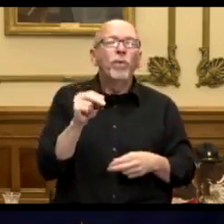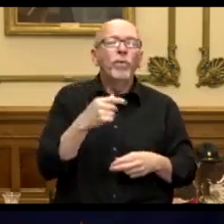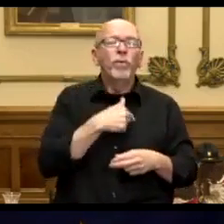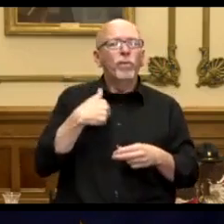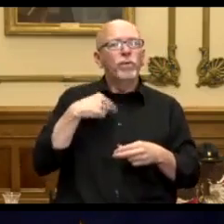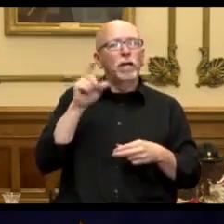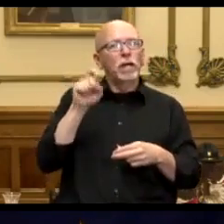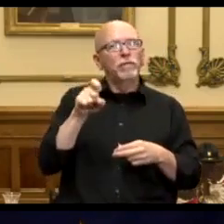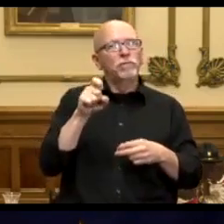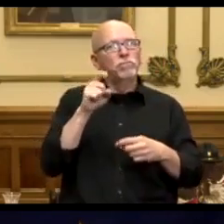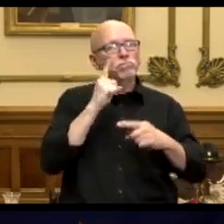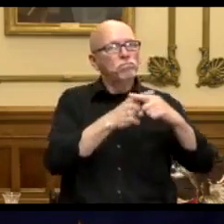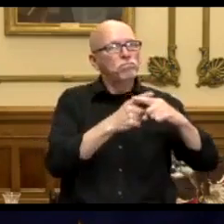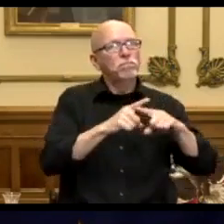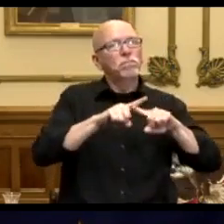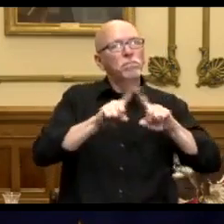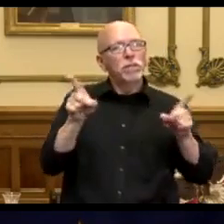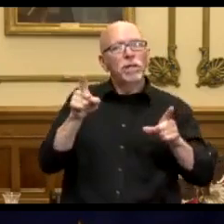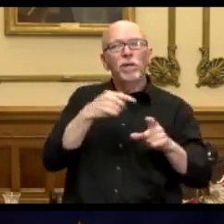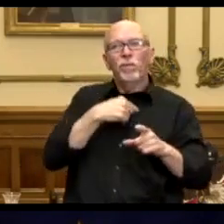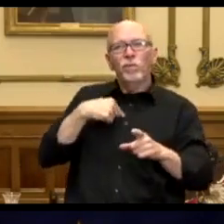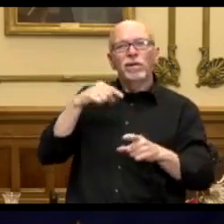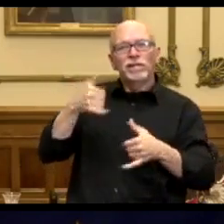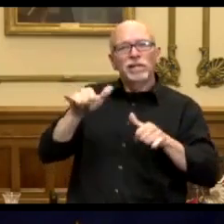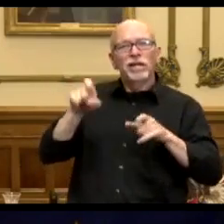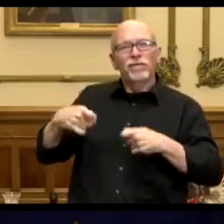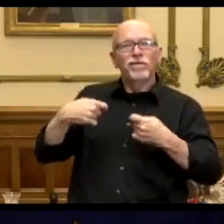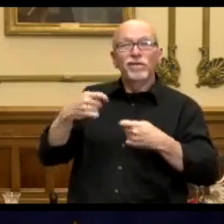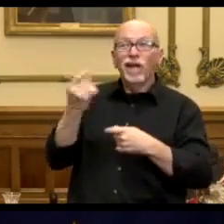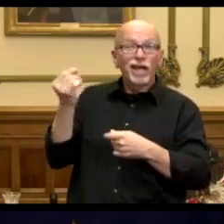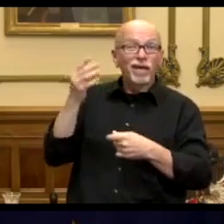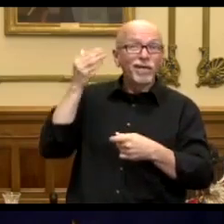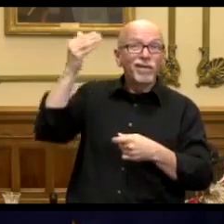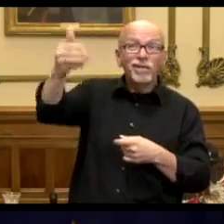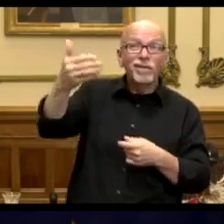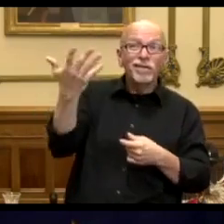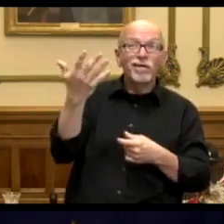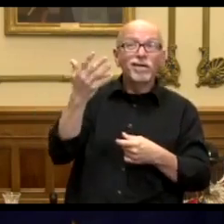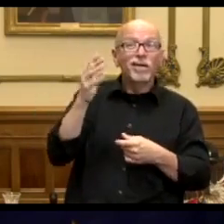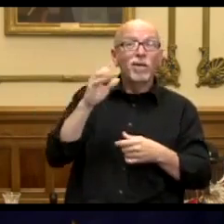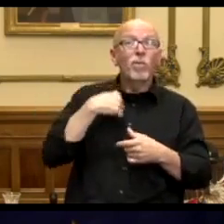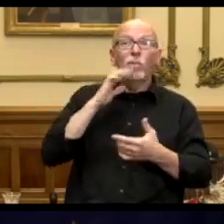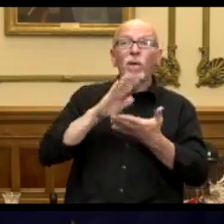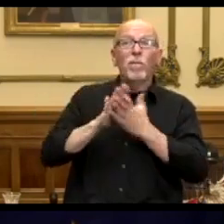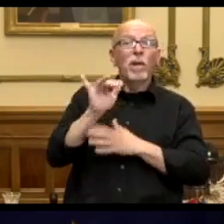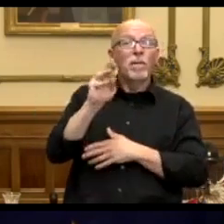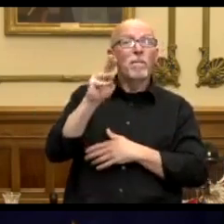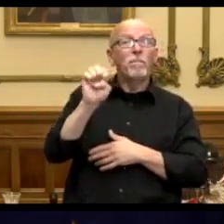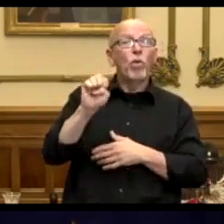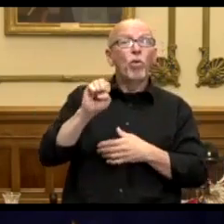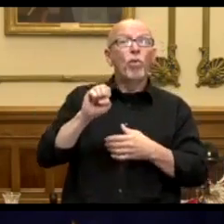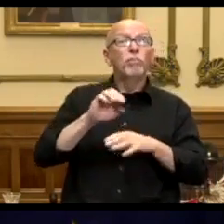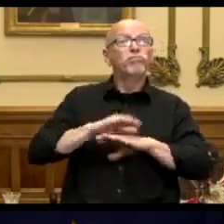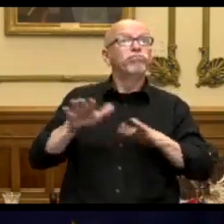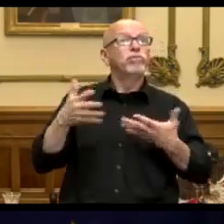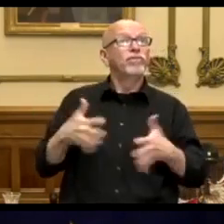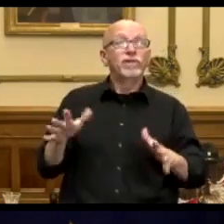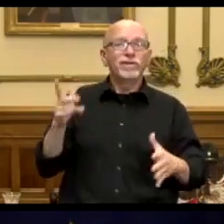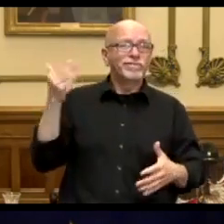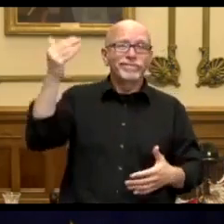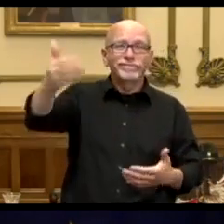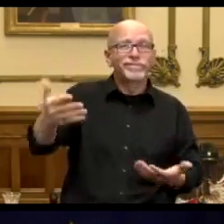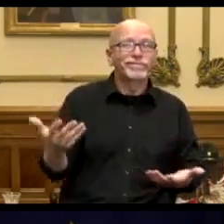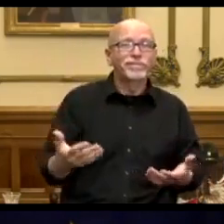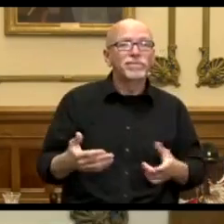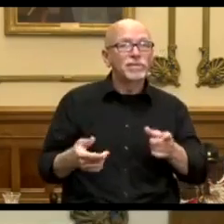or herd immunity is so far off, you know, talk about 70, 80, 90%. That's way in those county